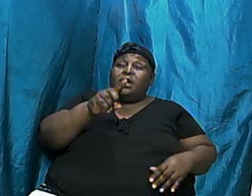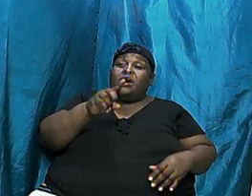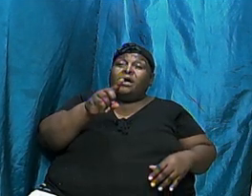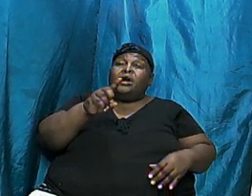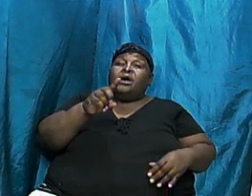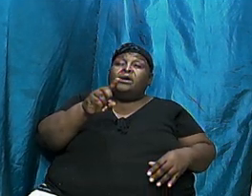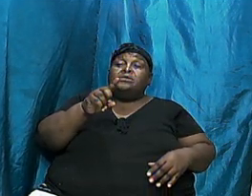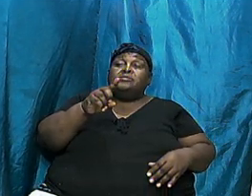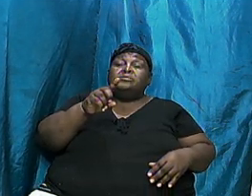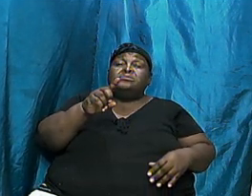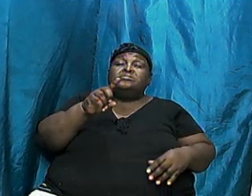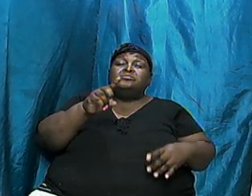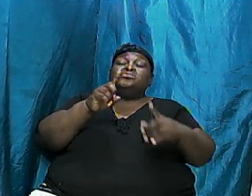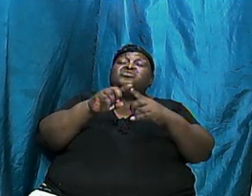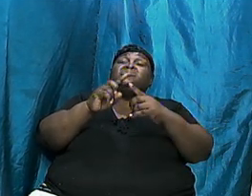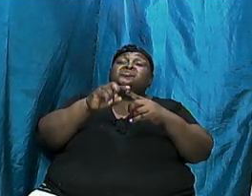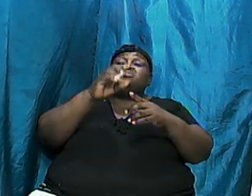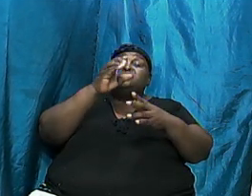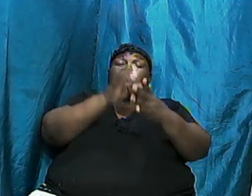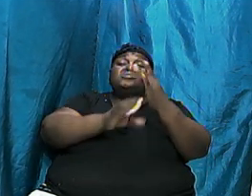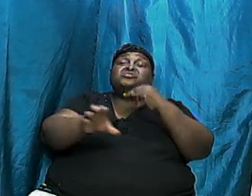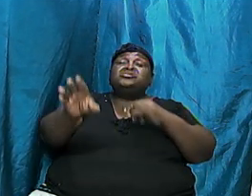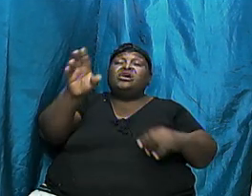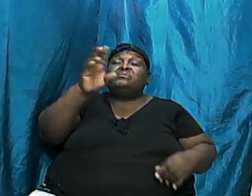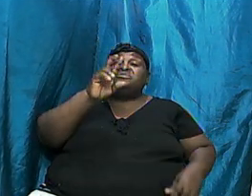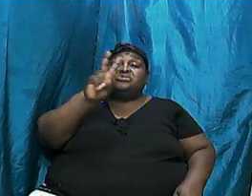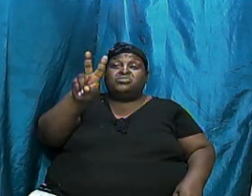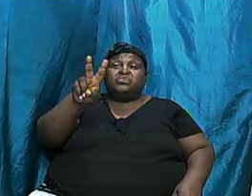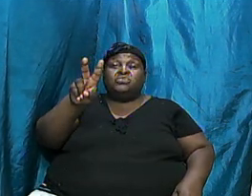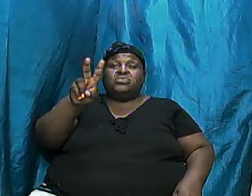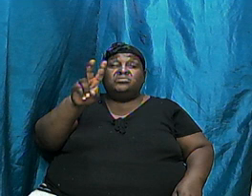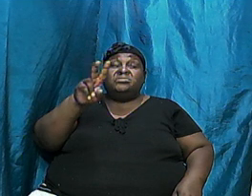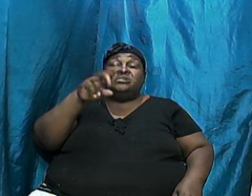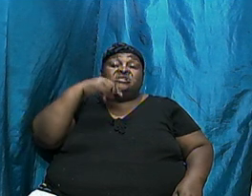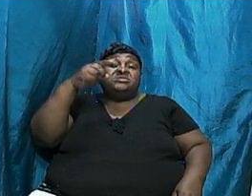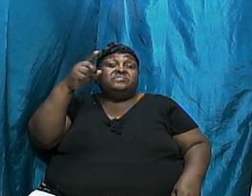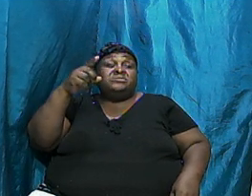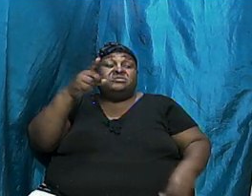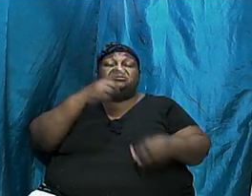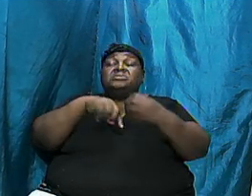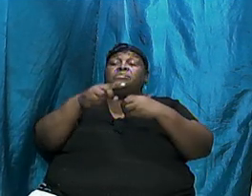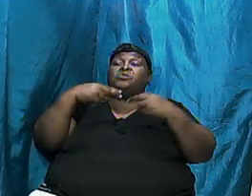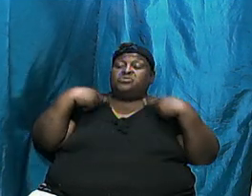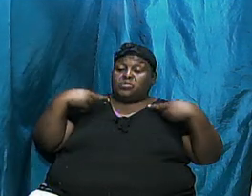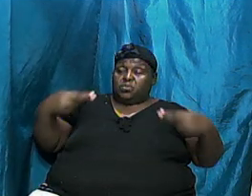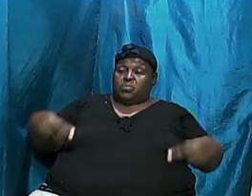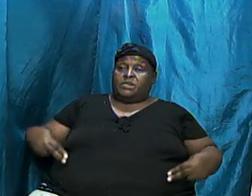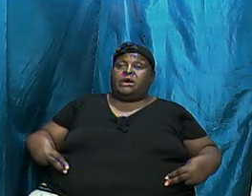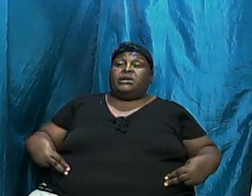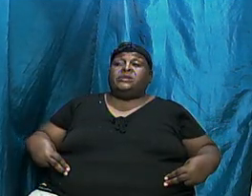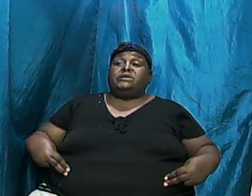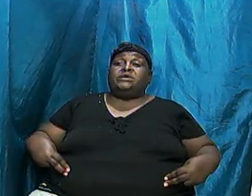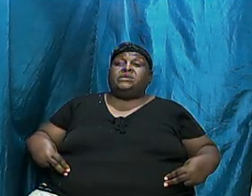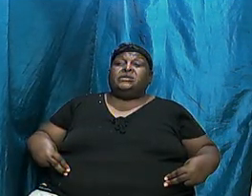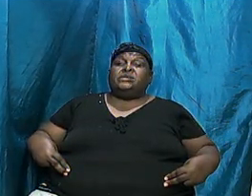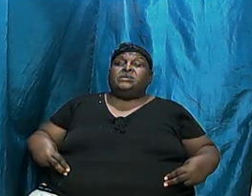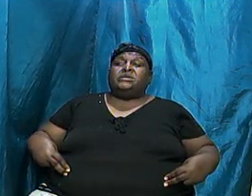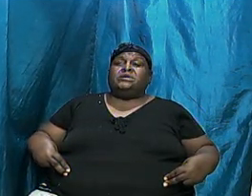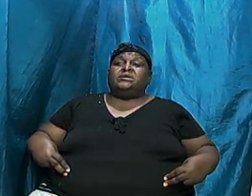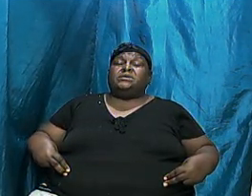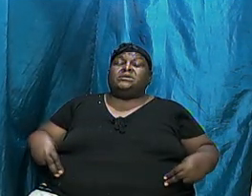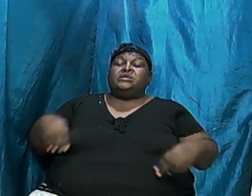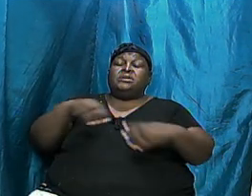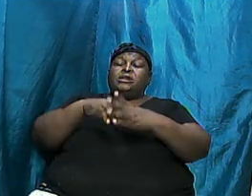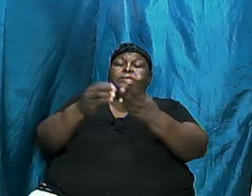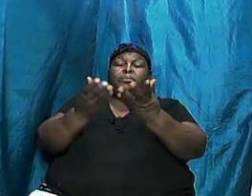25, it speaks about humanity. These are themes coming down in the different chapters of the book of Genesis.